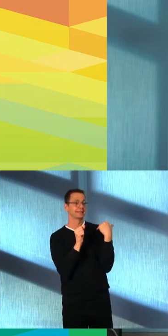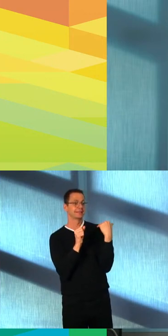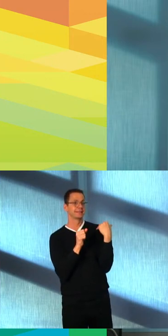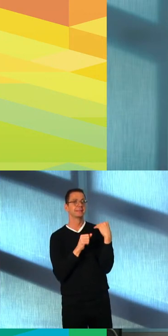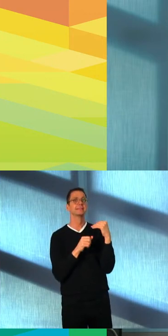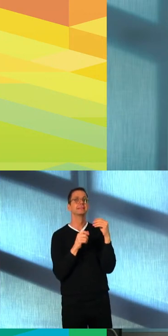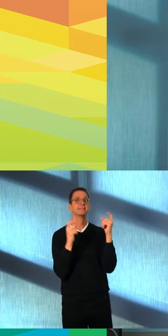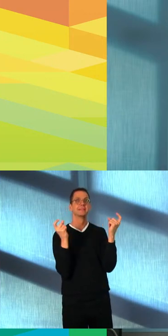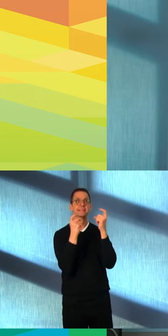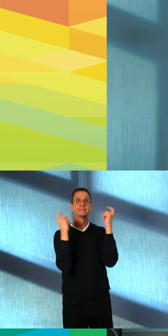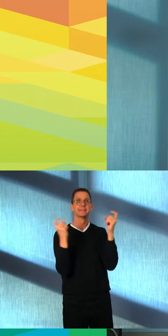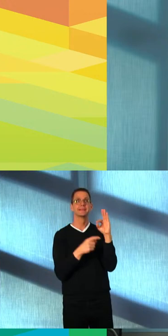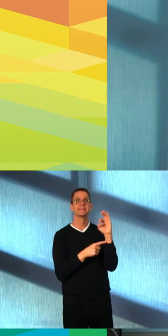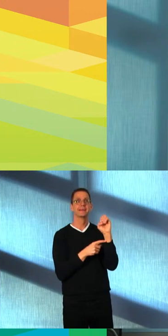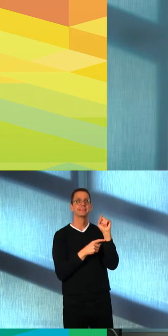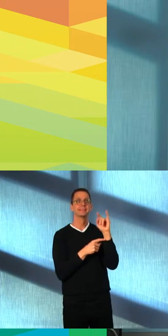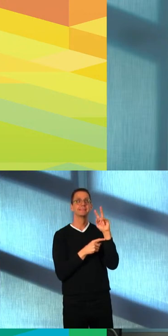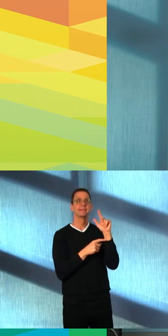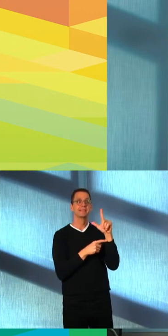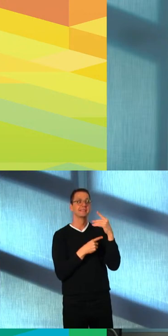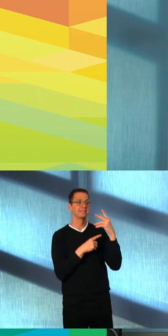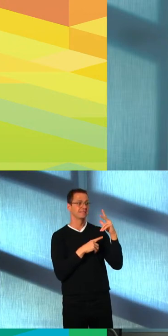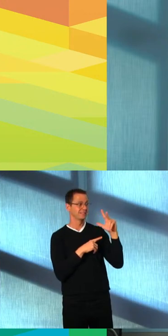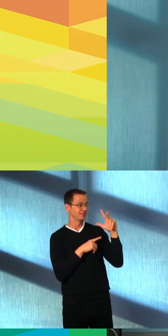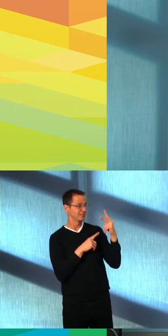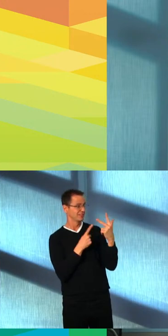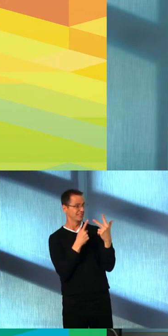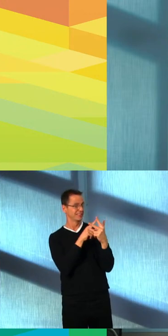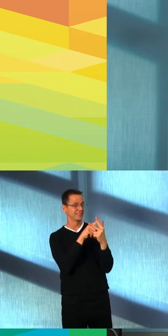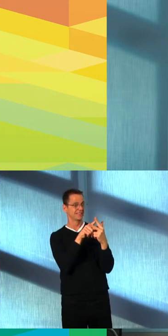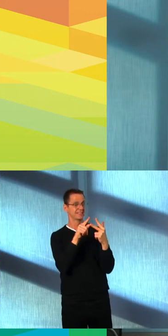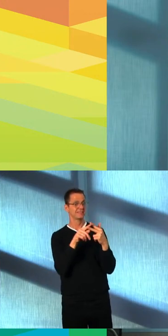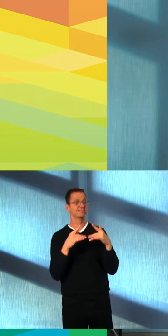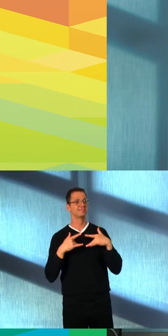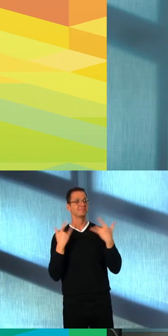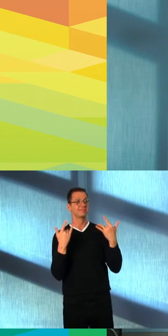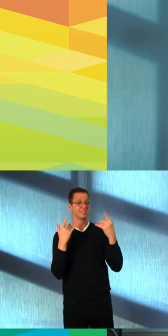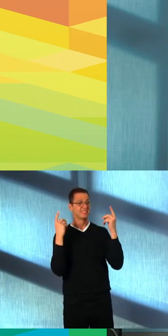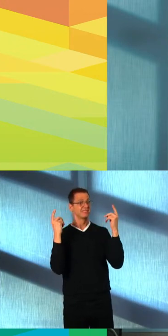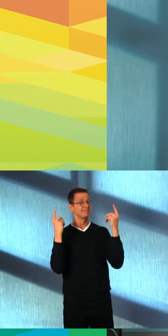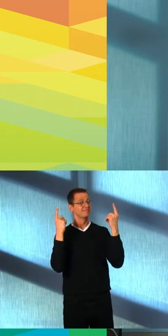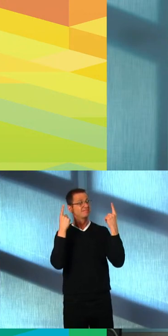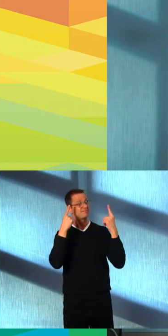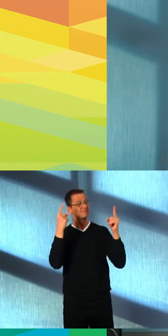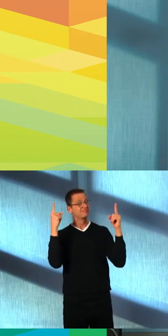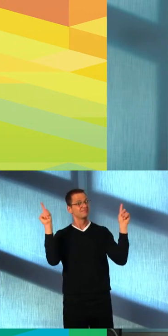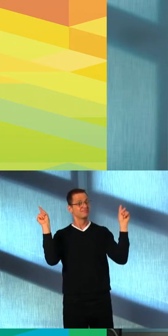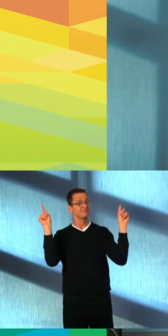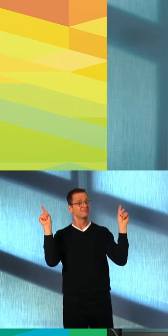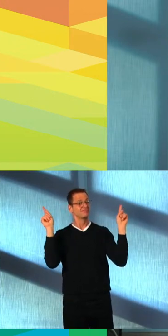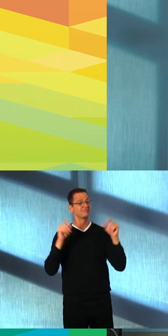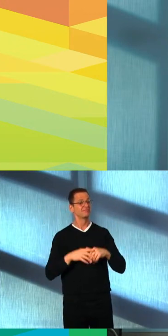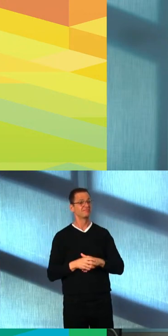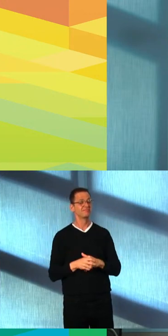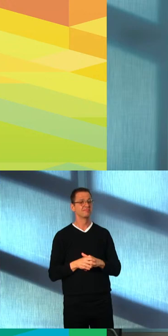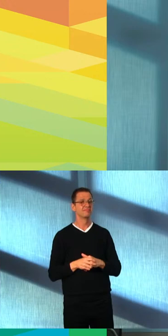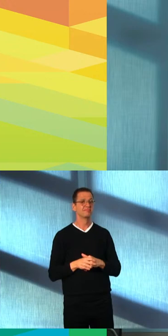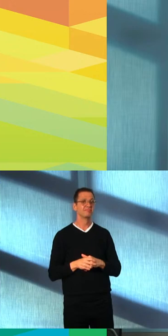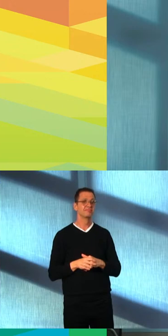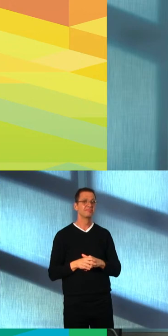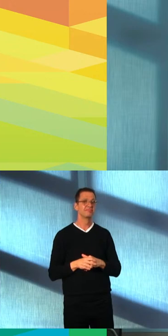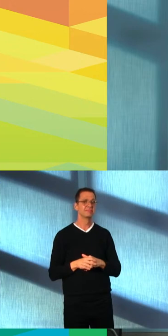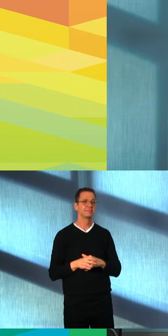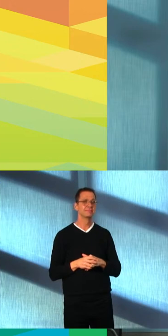City Council colleagues, I also want to acknowledge the numerous funding and activation partners which have stepped up to mark the arrival of spring in recent